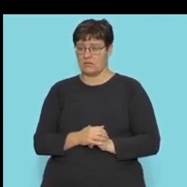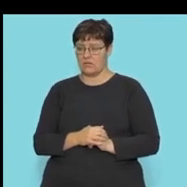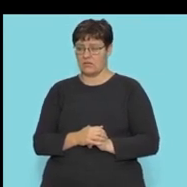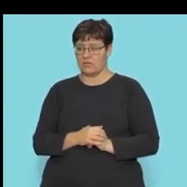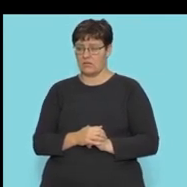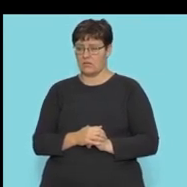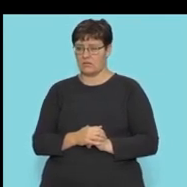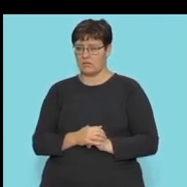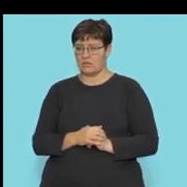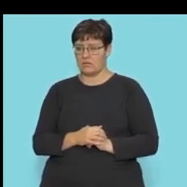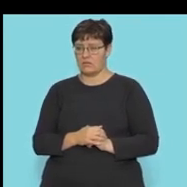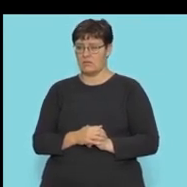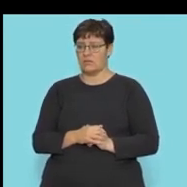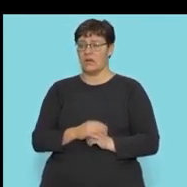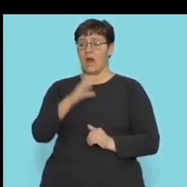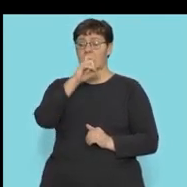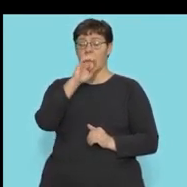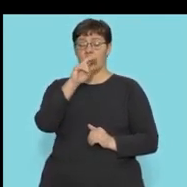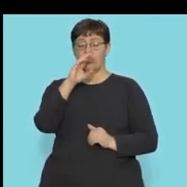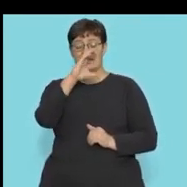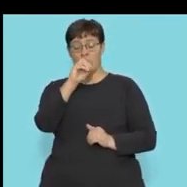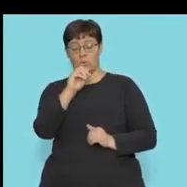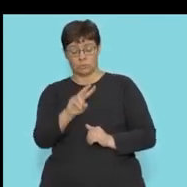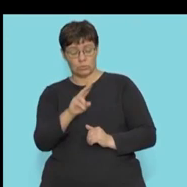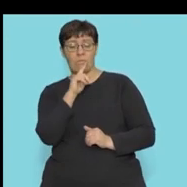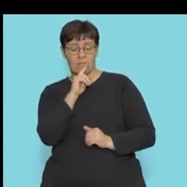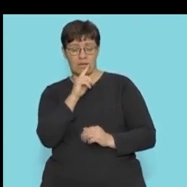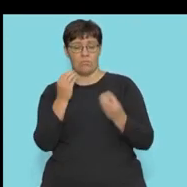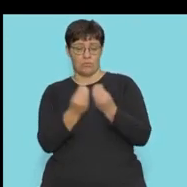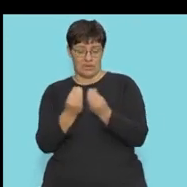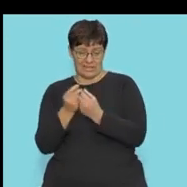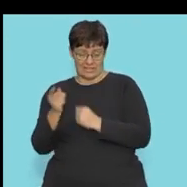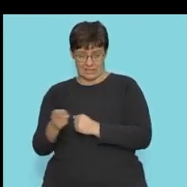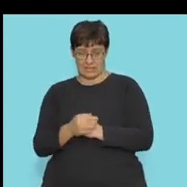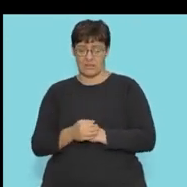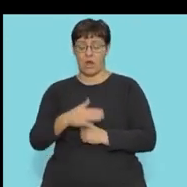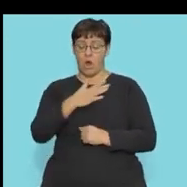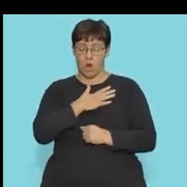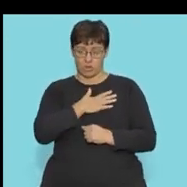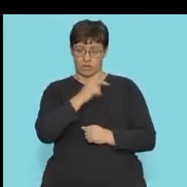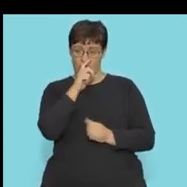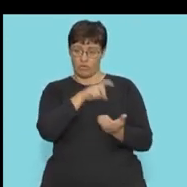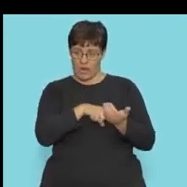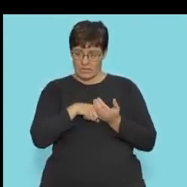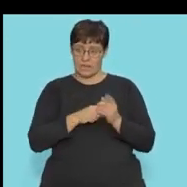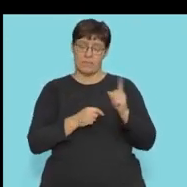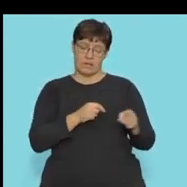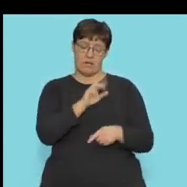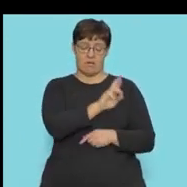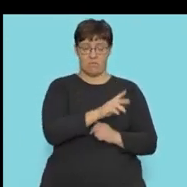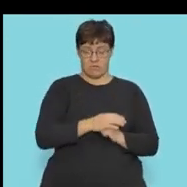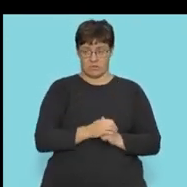Carbon dioxide is a product. We know that oxygen is required. So that's a